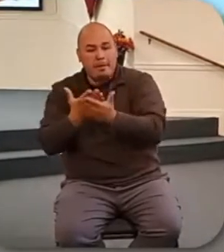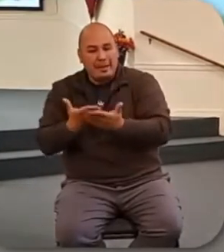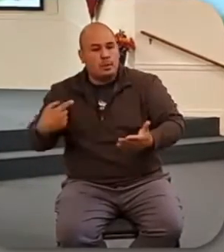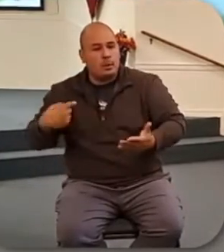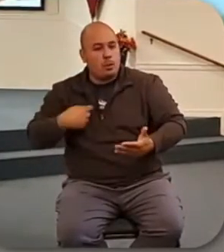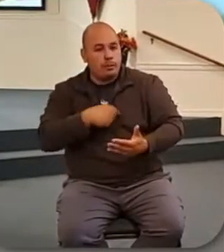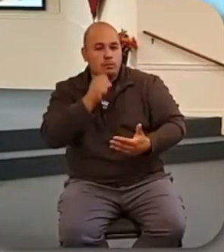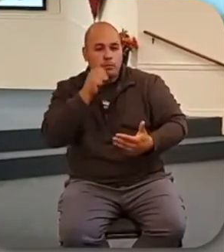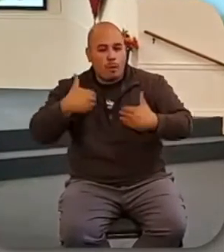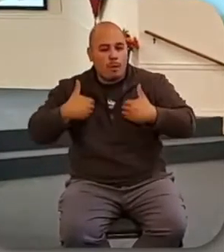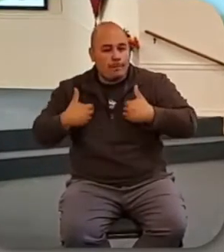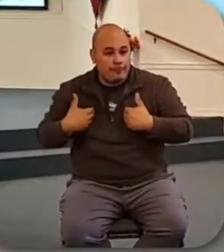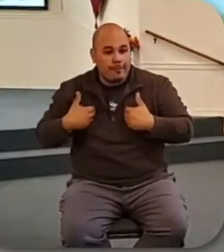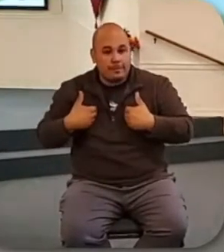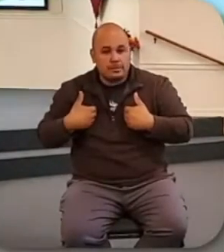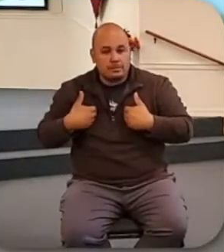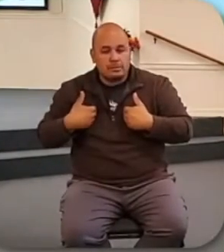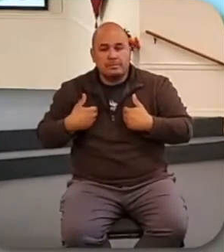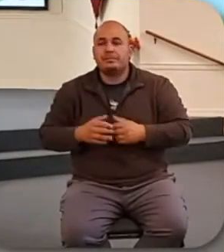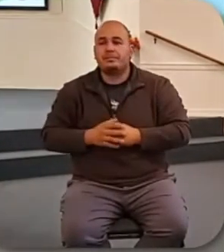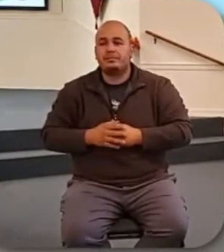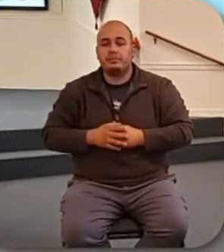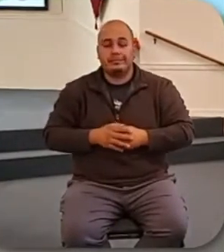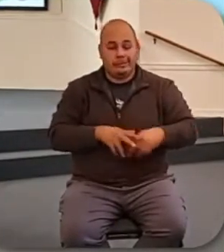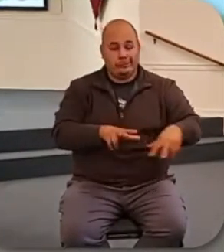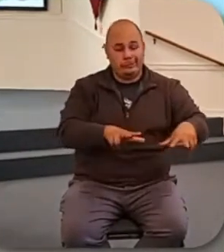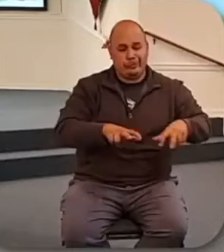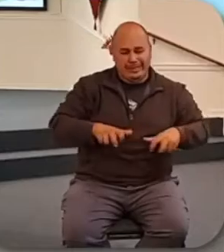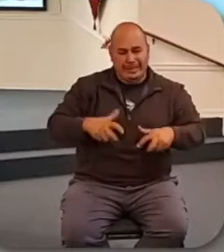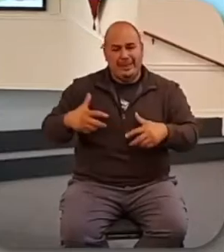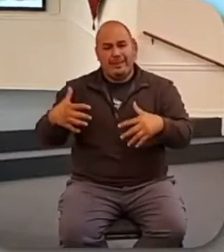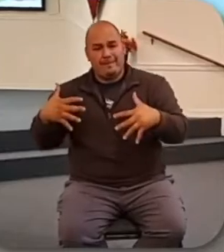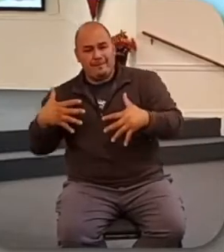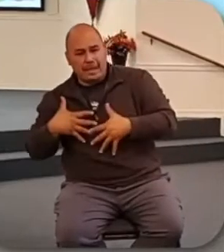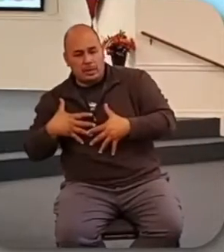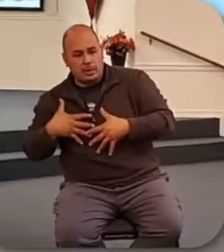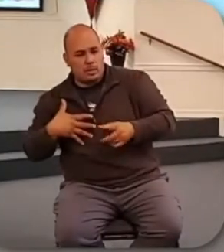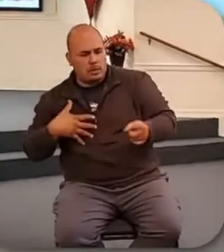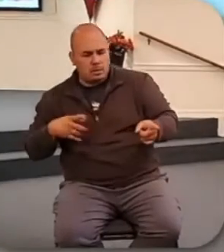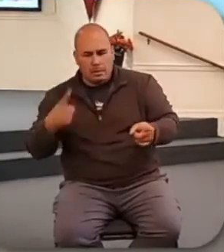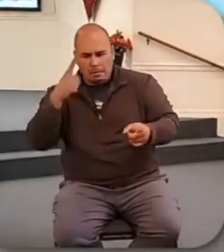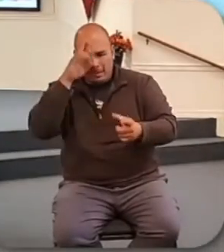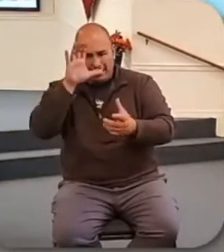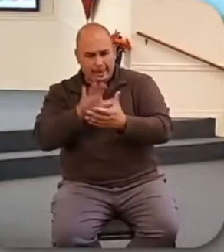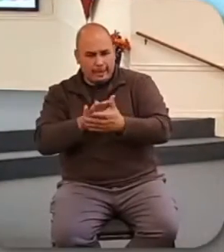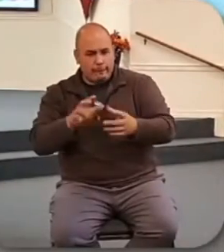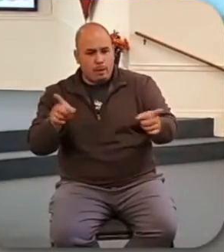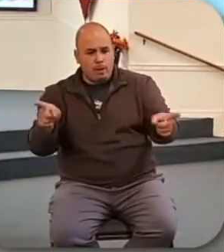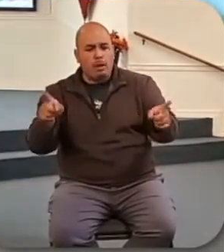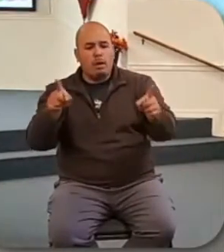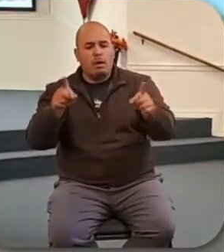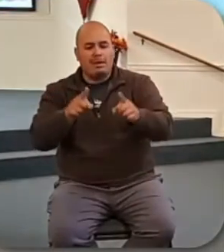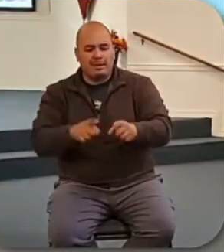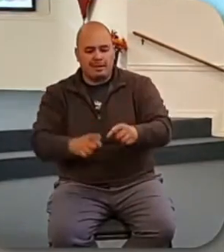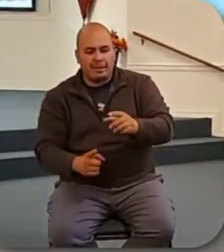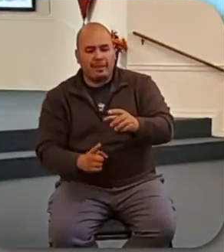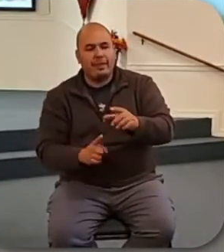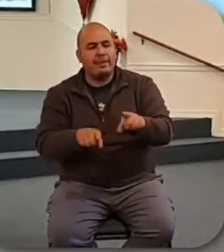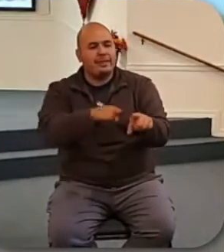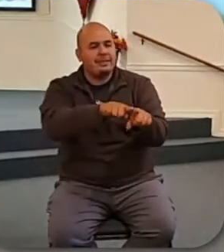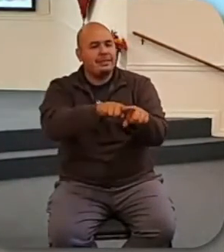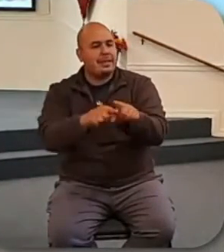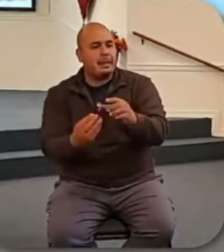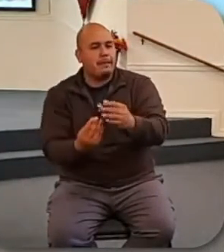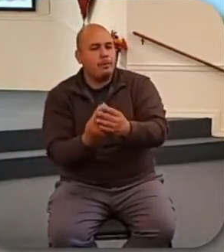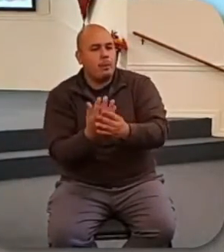sound like opposite problems but I'm going to suggest to you that they grow up out of the same root. Jesus moves from don't be greedy